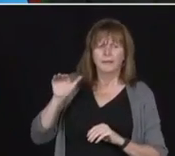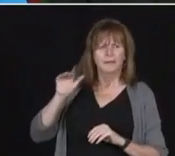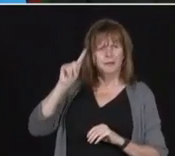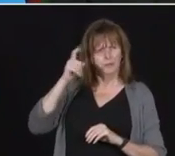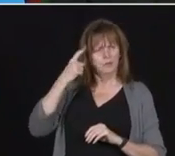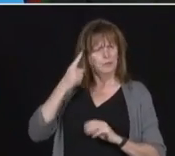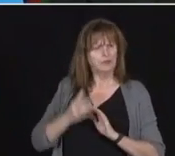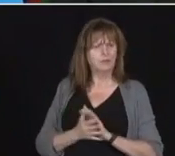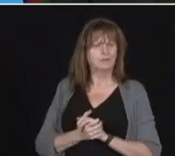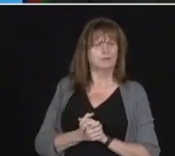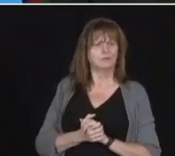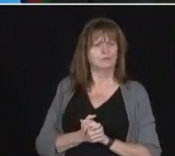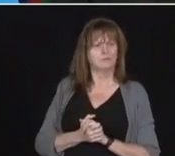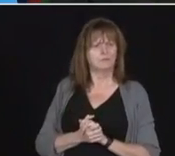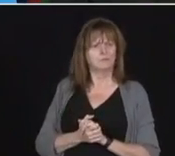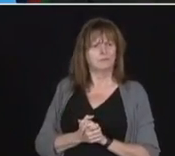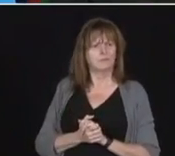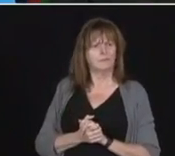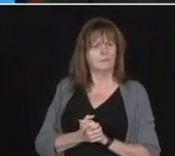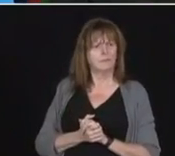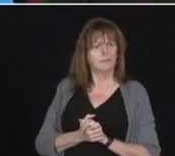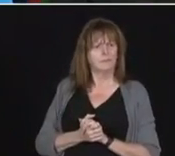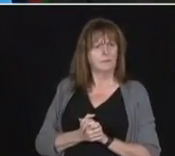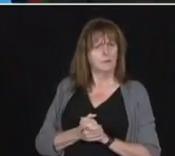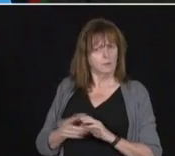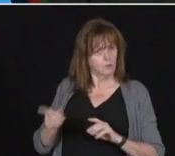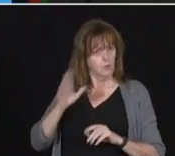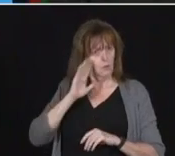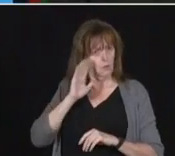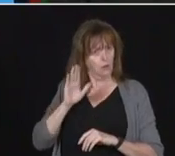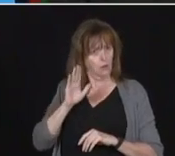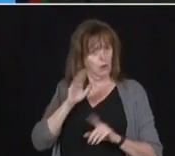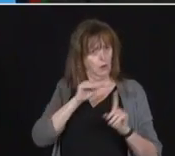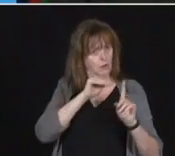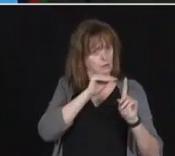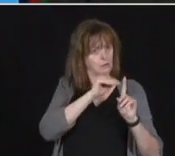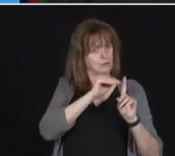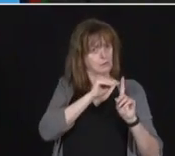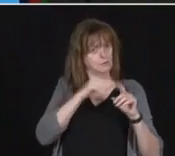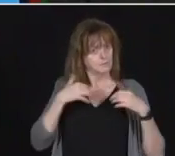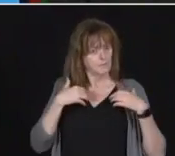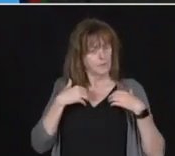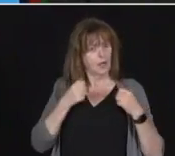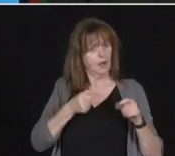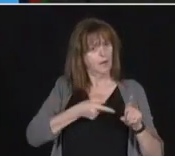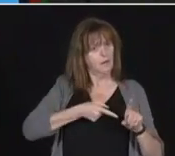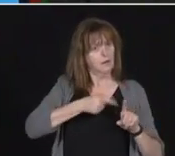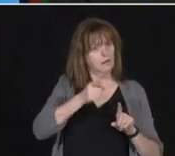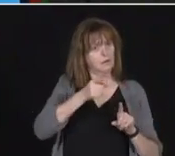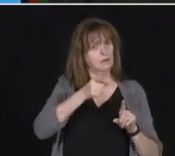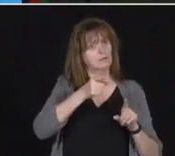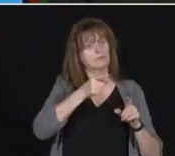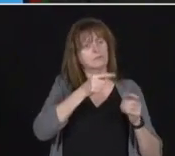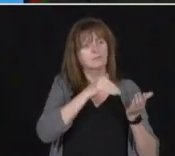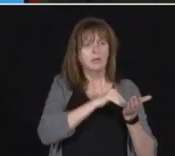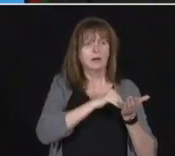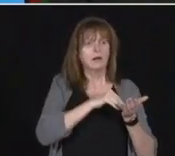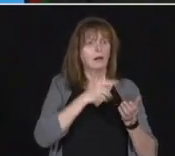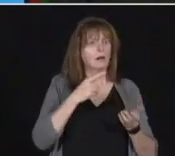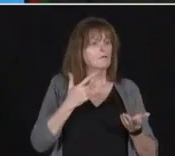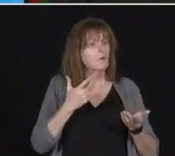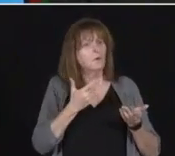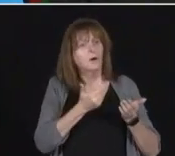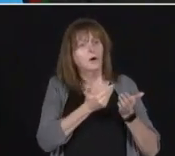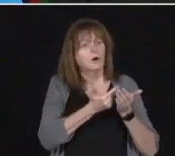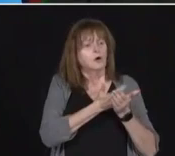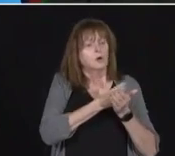be asking, it's been some time, will you be asking the health table to provide updated projection numbers both for cases and deaths? I